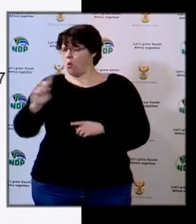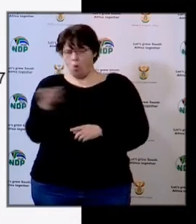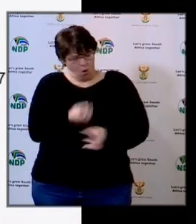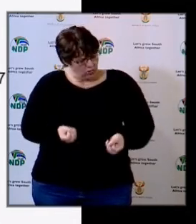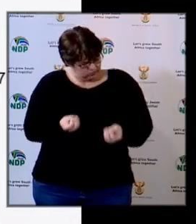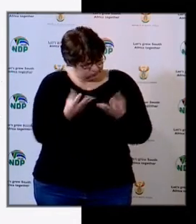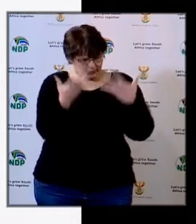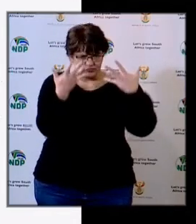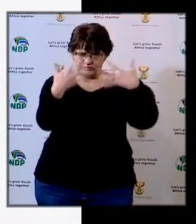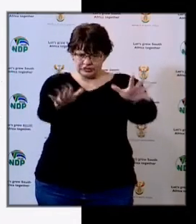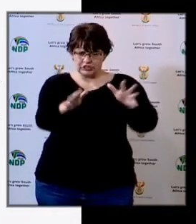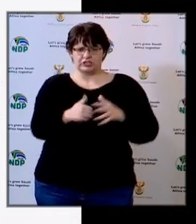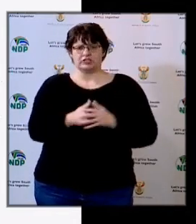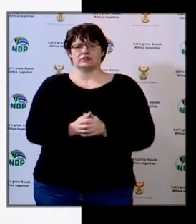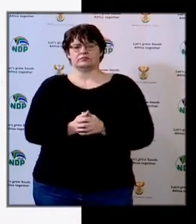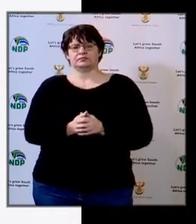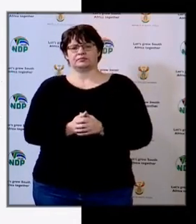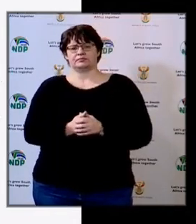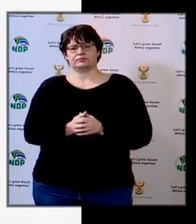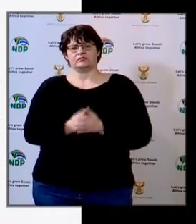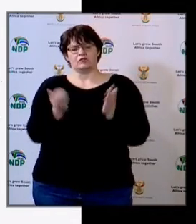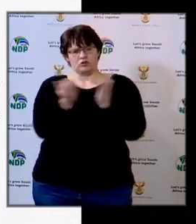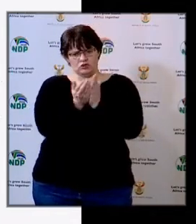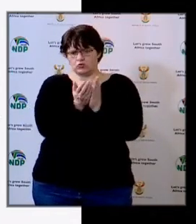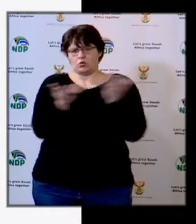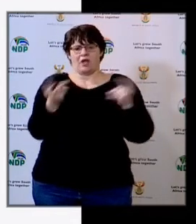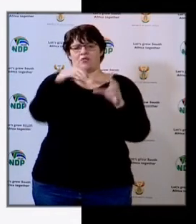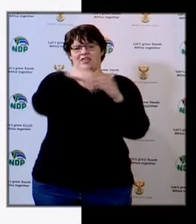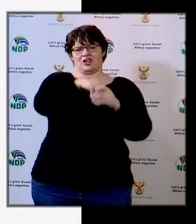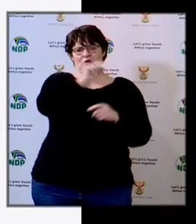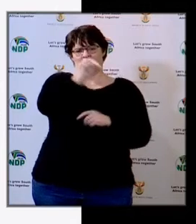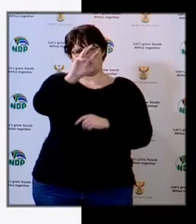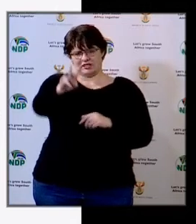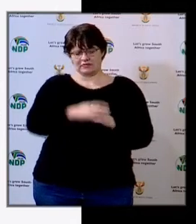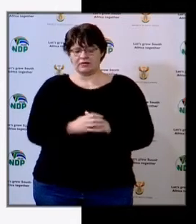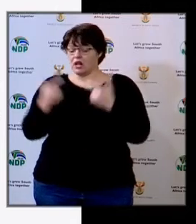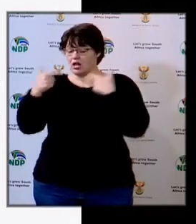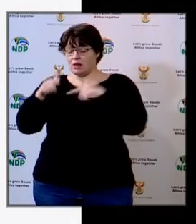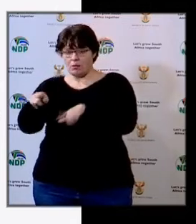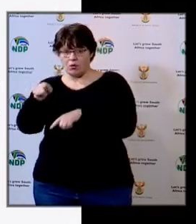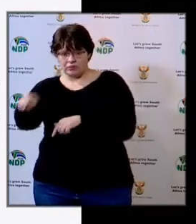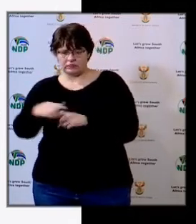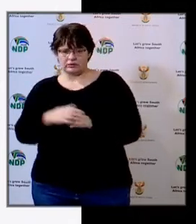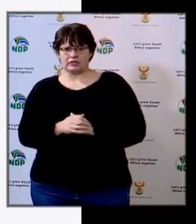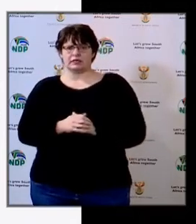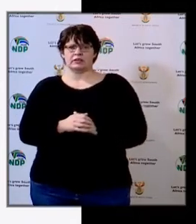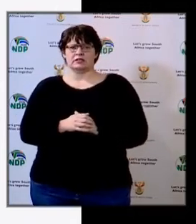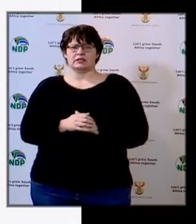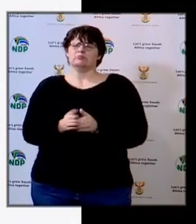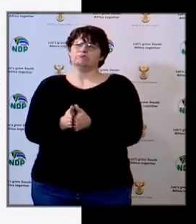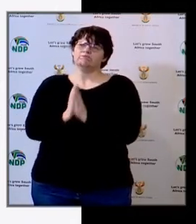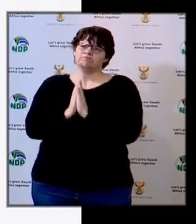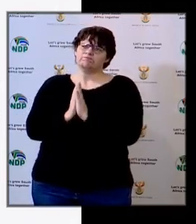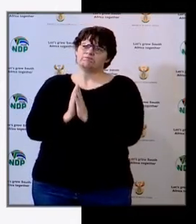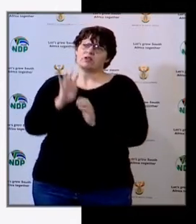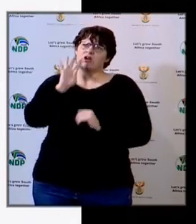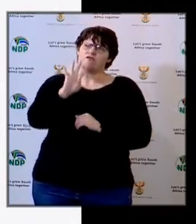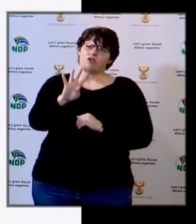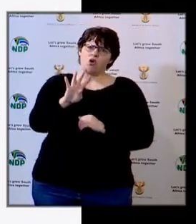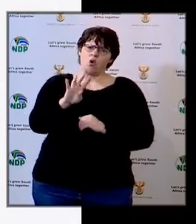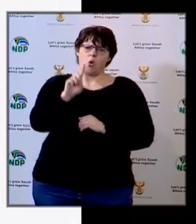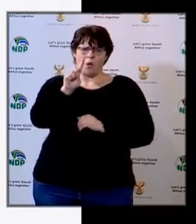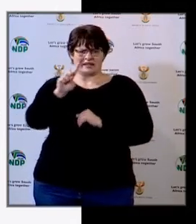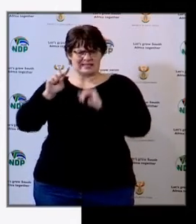tanks have been sent to the schools in the province. Limpopo requested